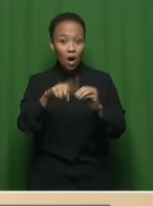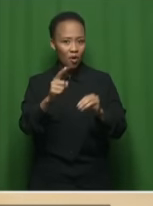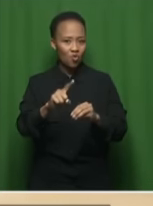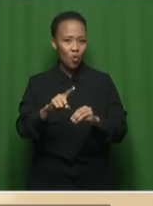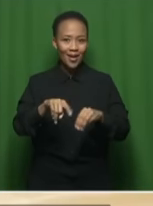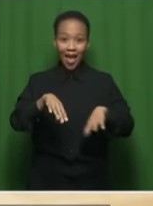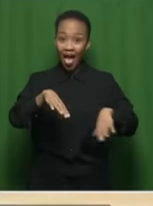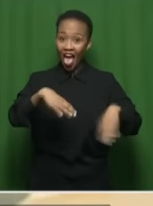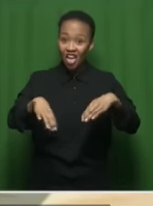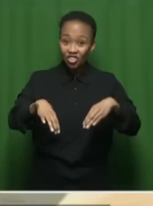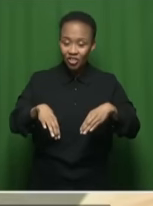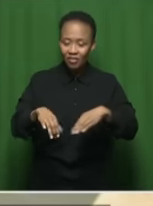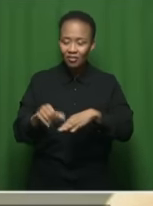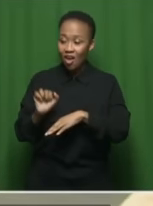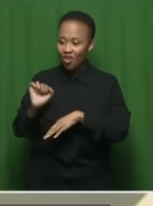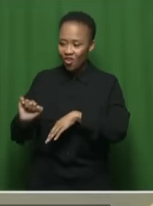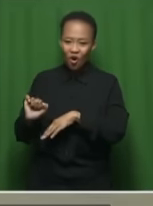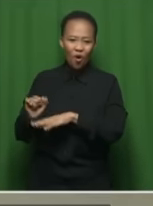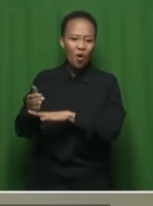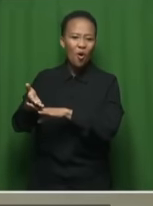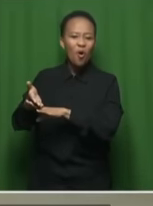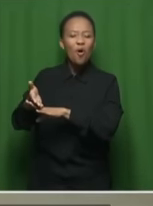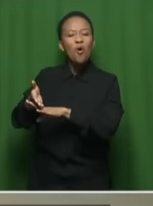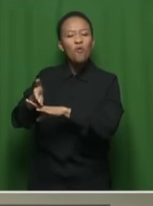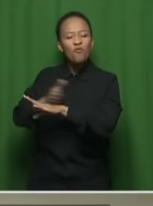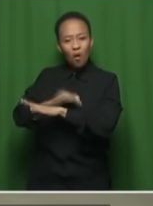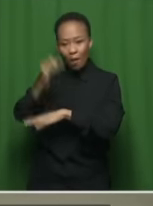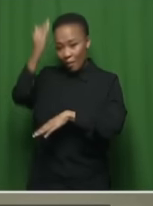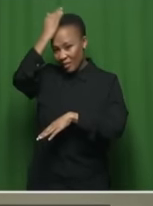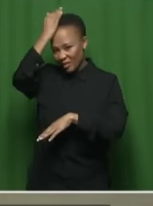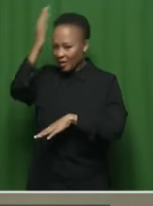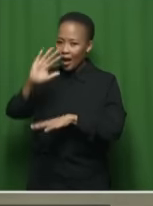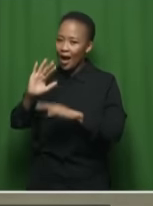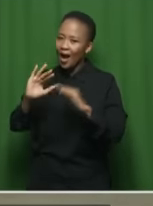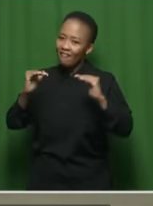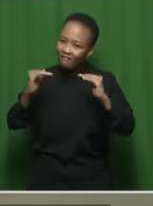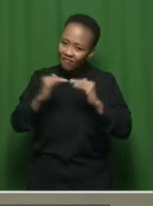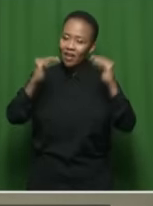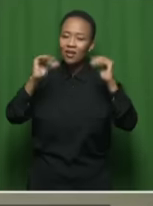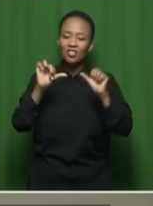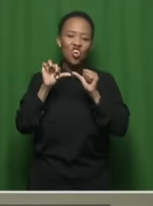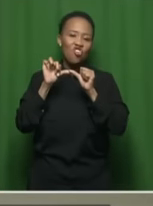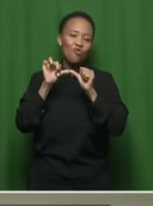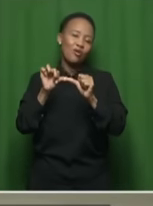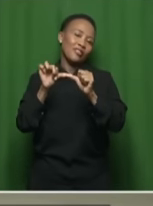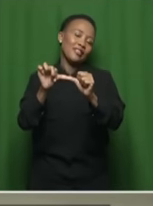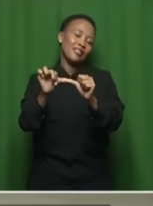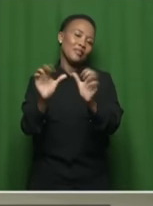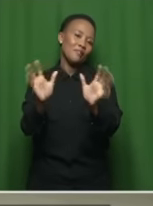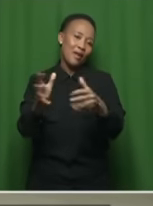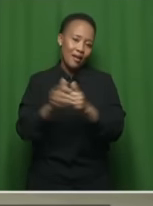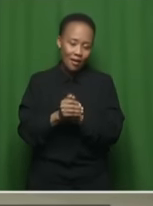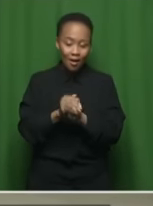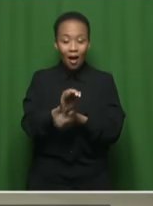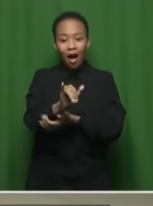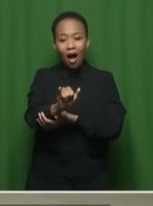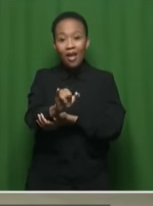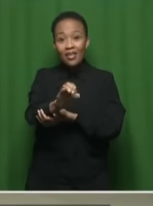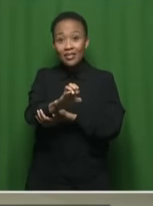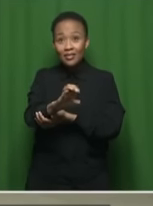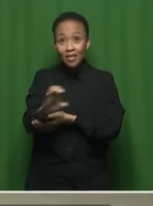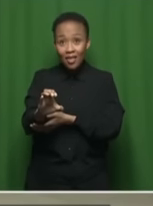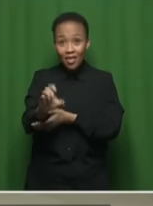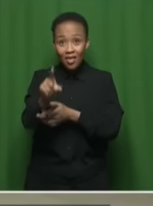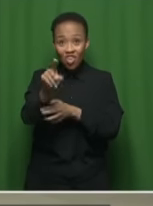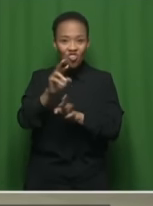president. It is about fairness and consistency. That there was a response from the IEC, and that